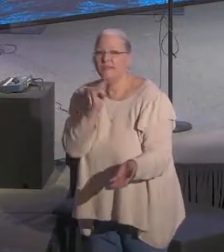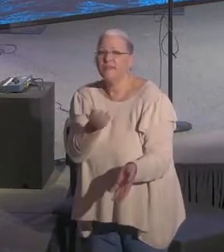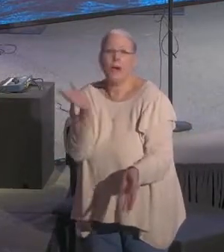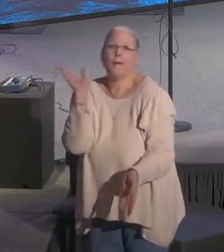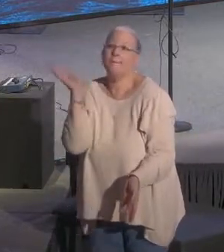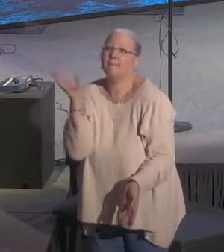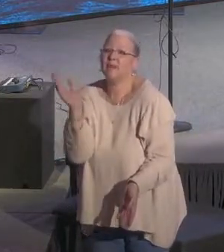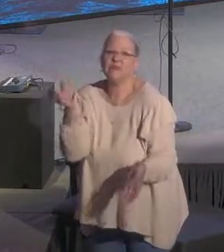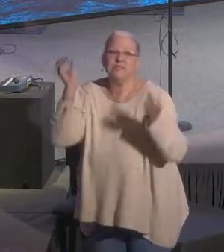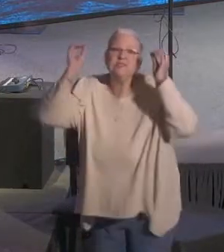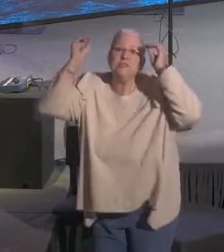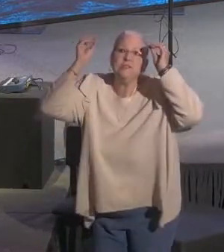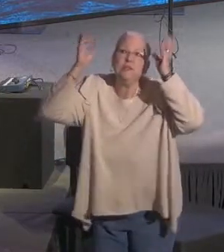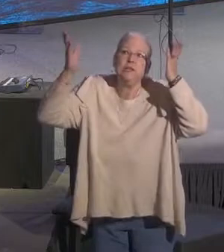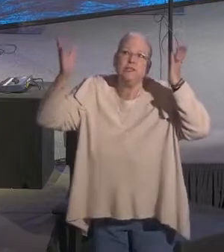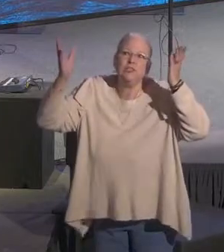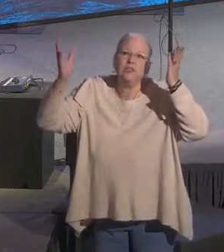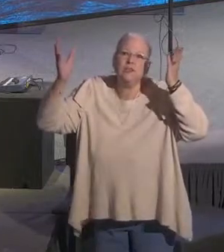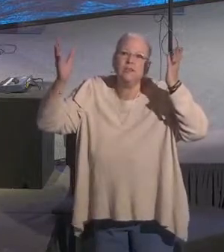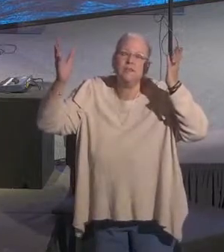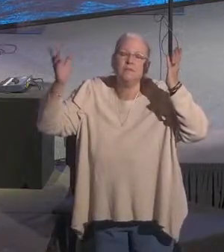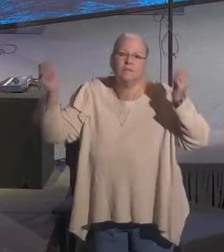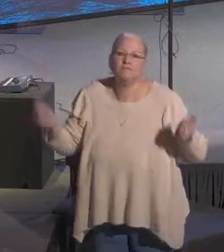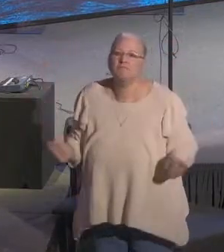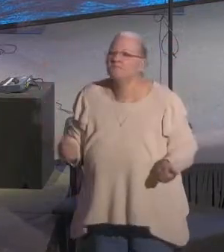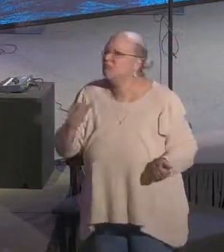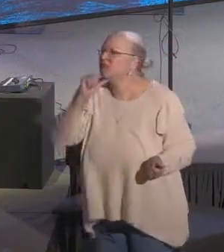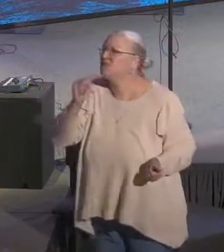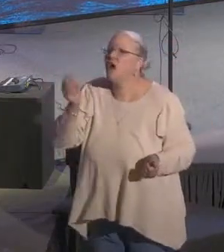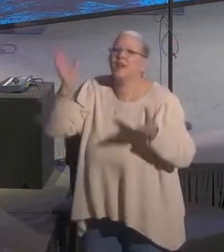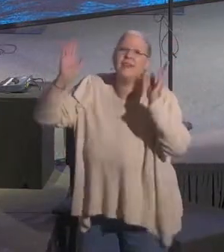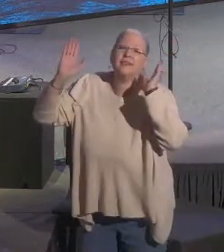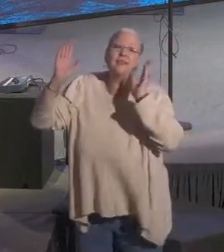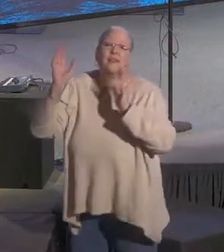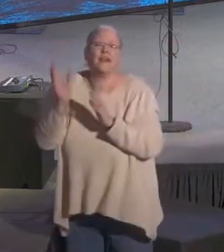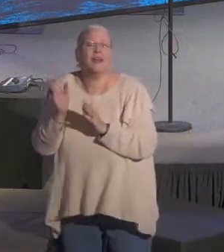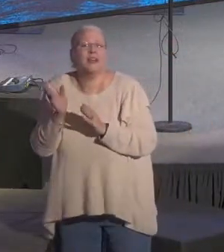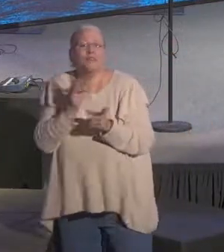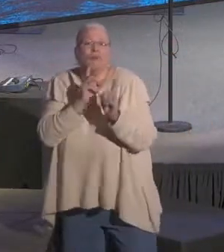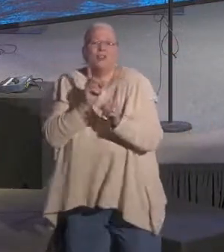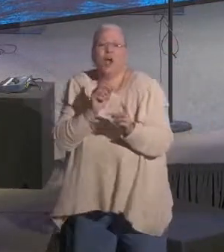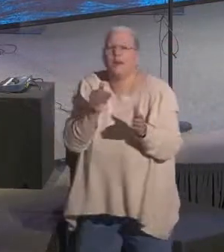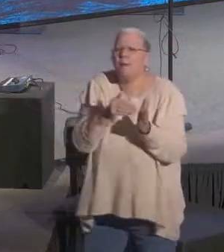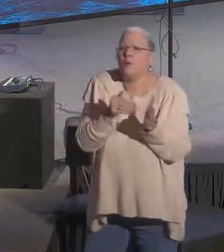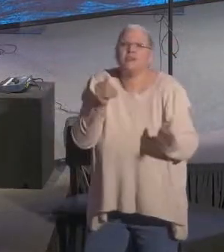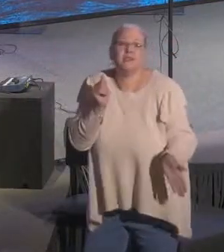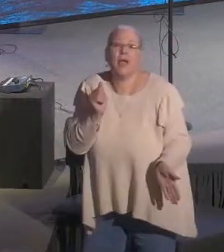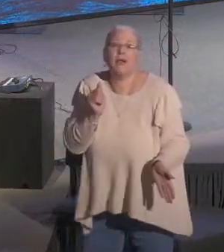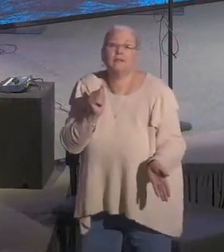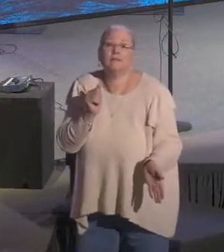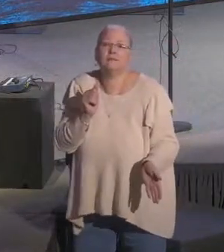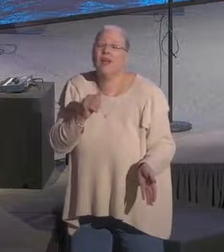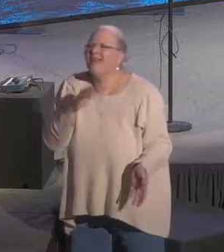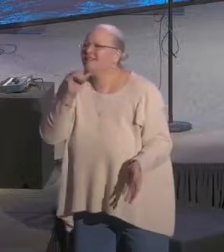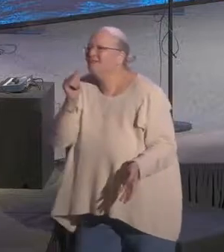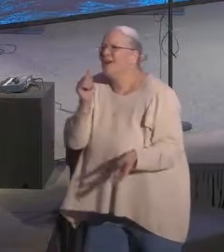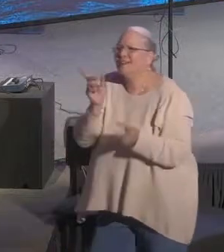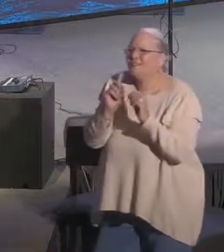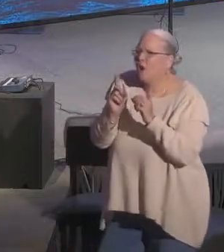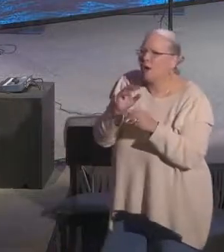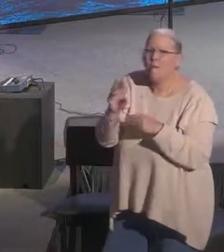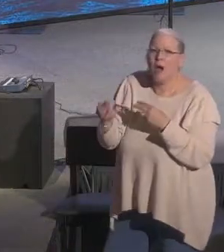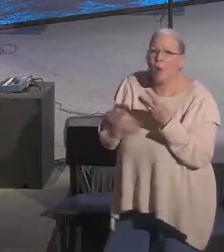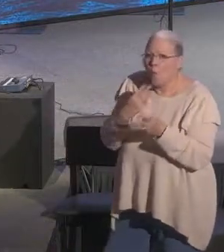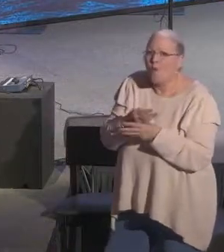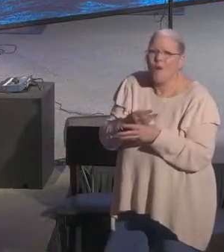preach philosophy. He did not get up and talk about what he was against. He did not get up and talk about world events, and I think